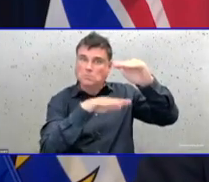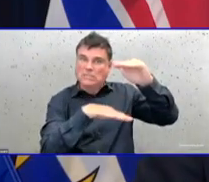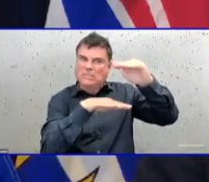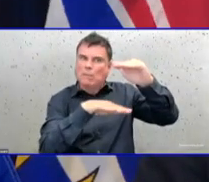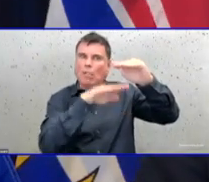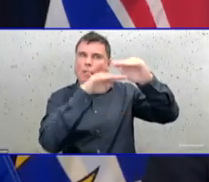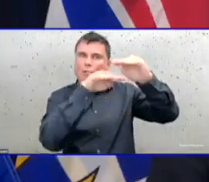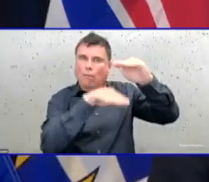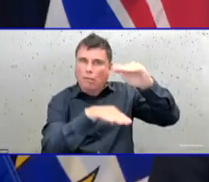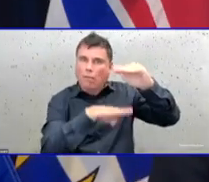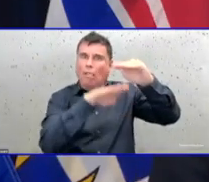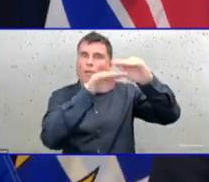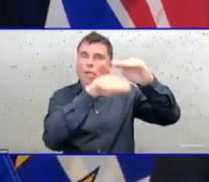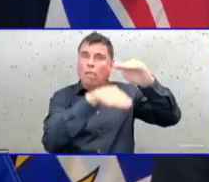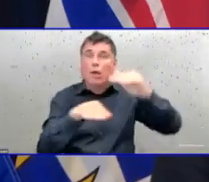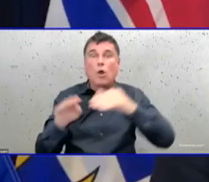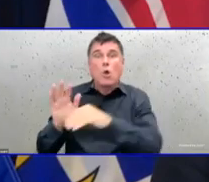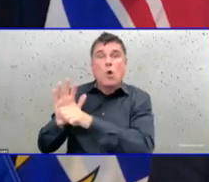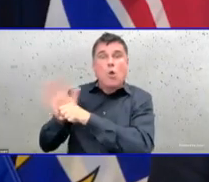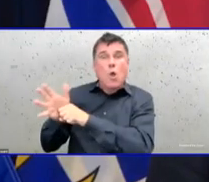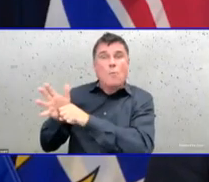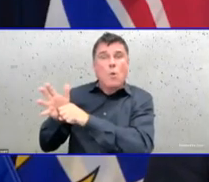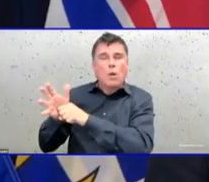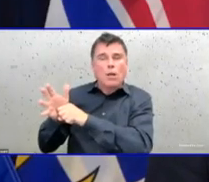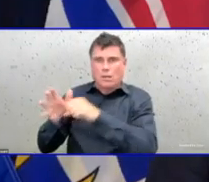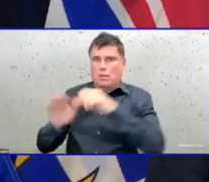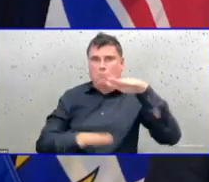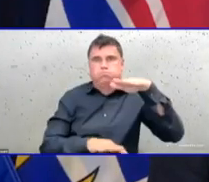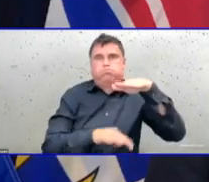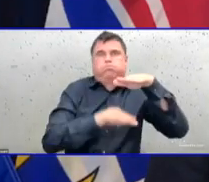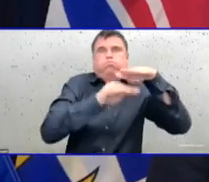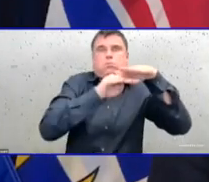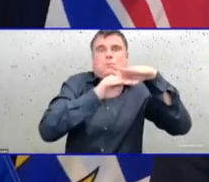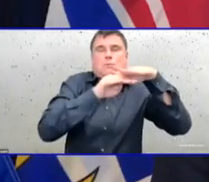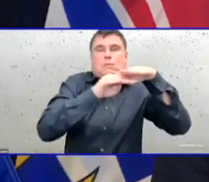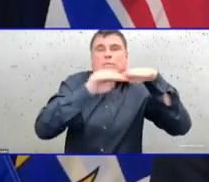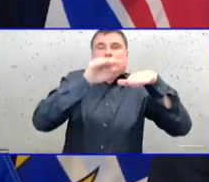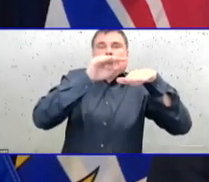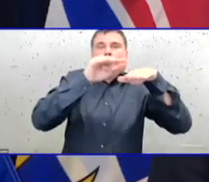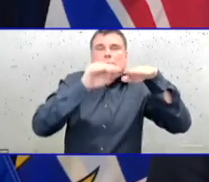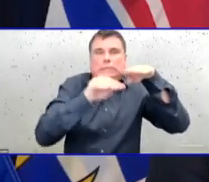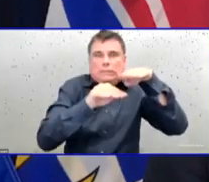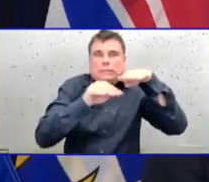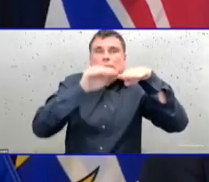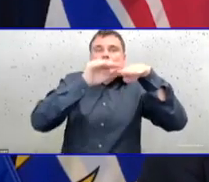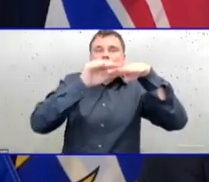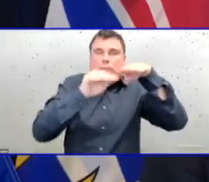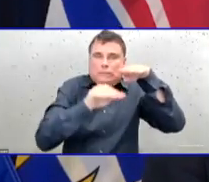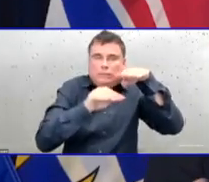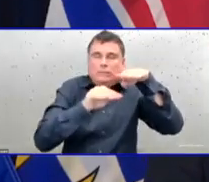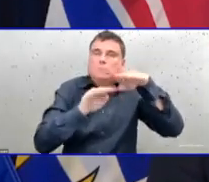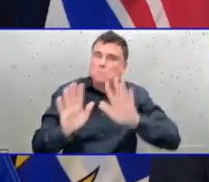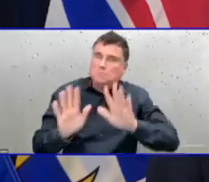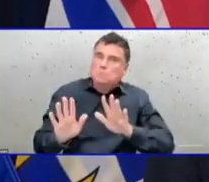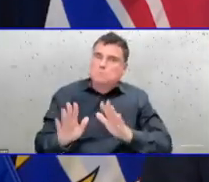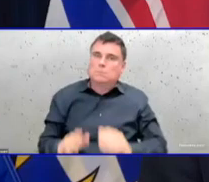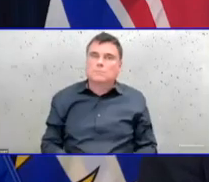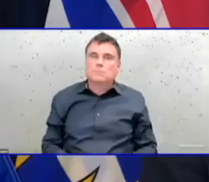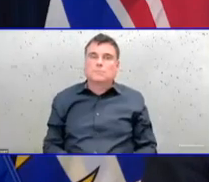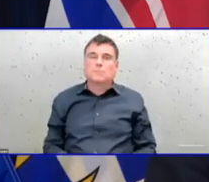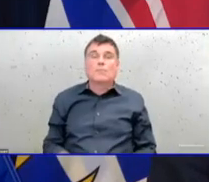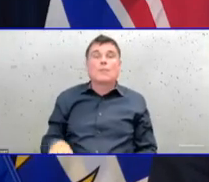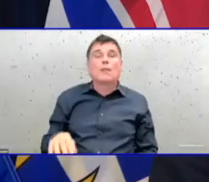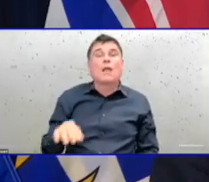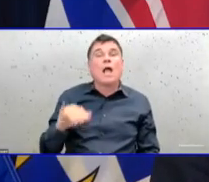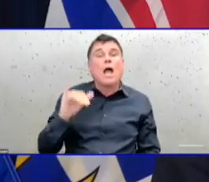In ICU beds, we have 480 beds occupied today out of the 510